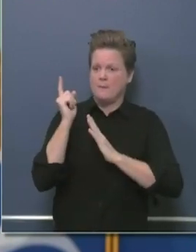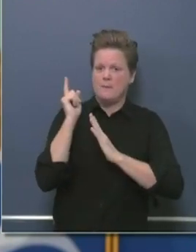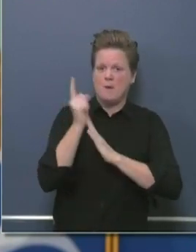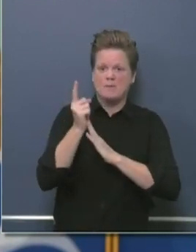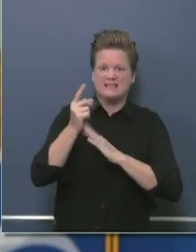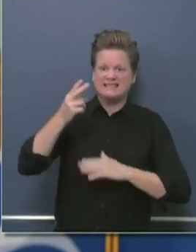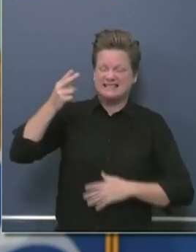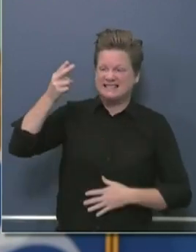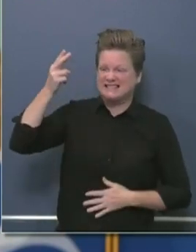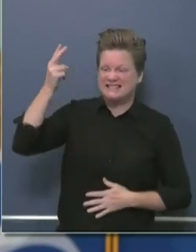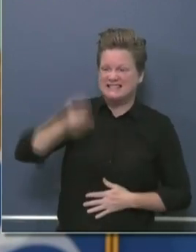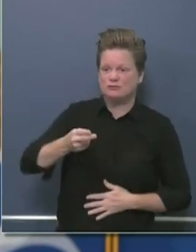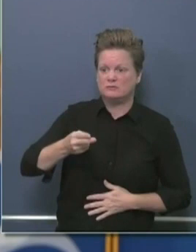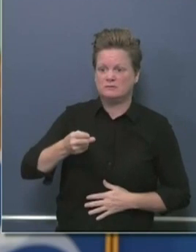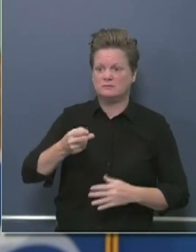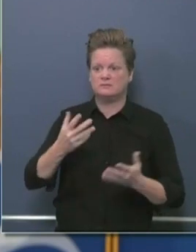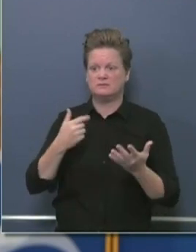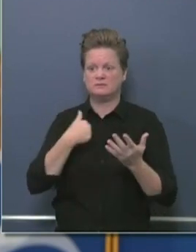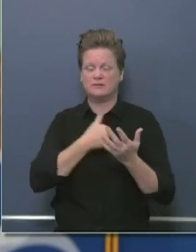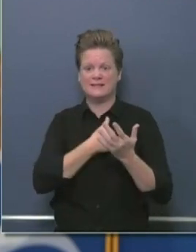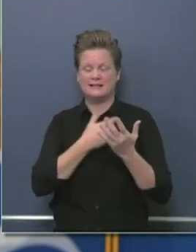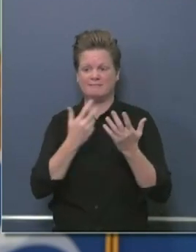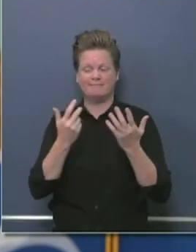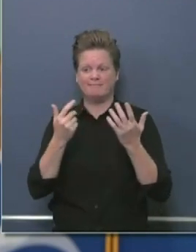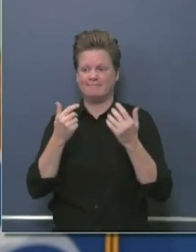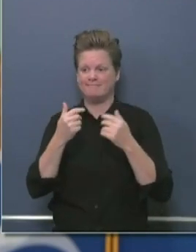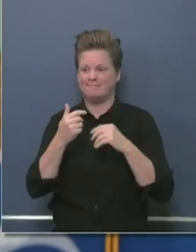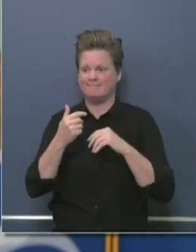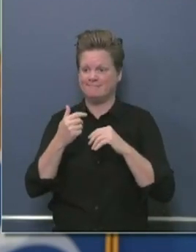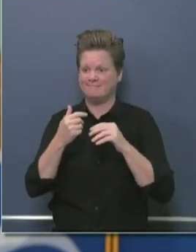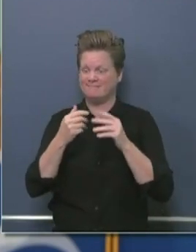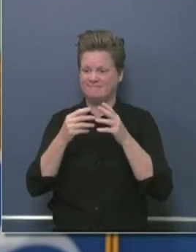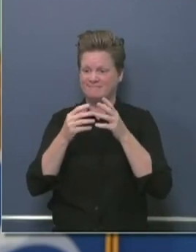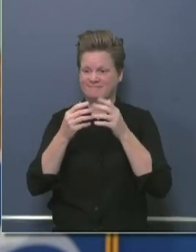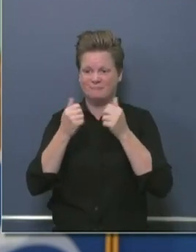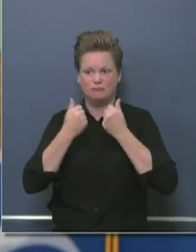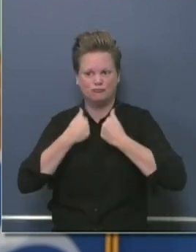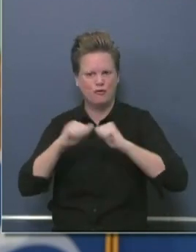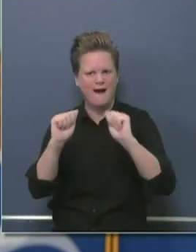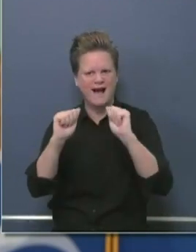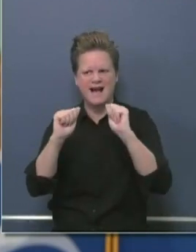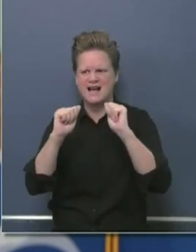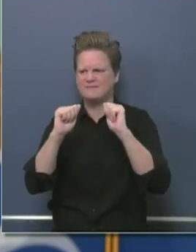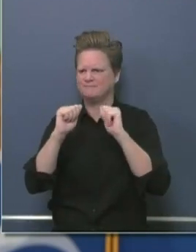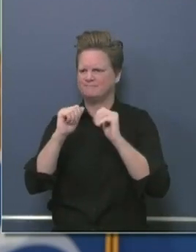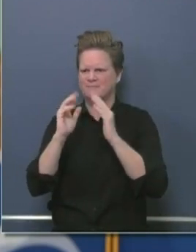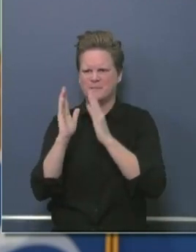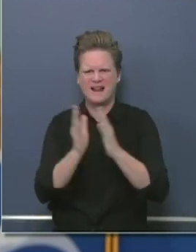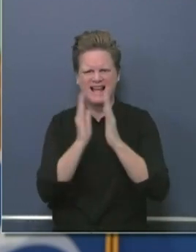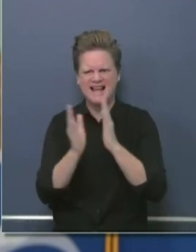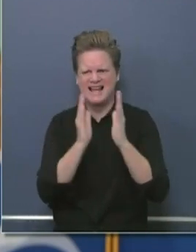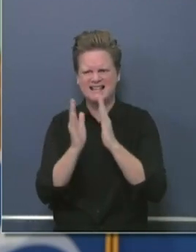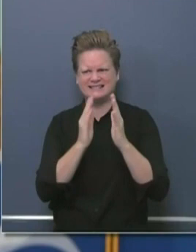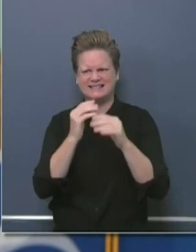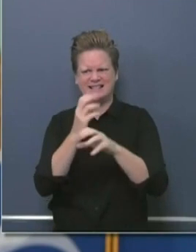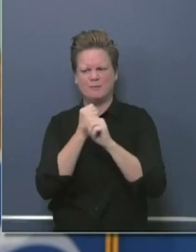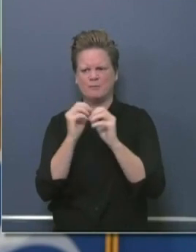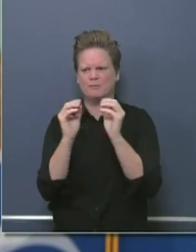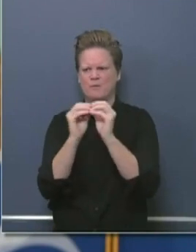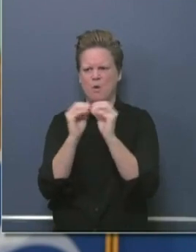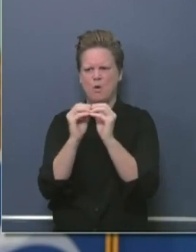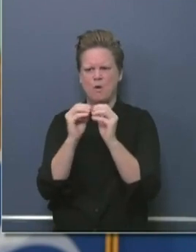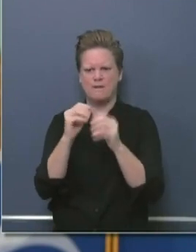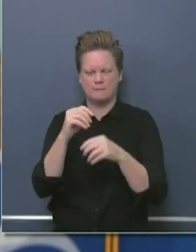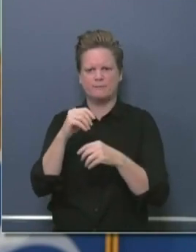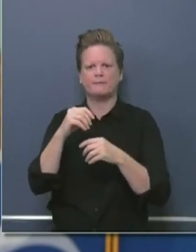off on a plane that we were building as we were flying. We referred to the procurement of PPE across the spectrum as the wild, wild